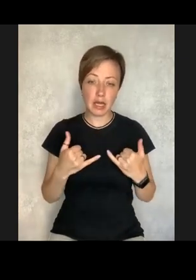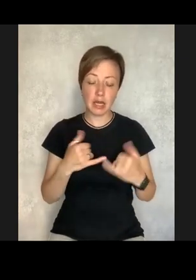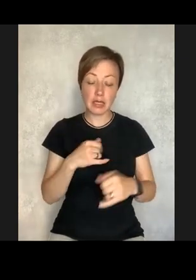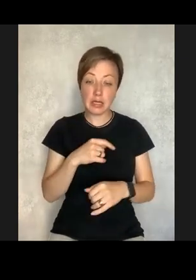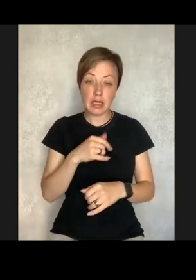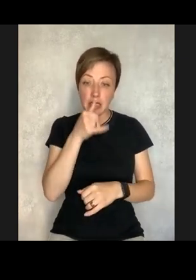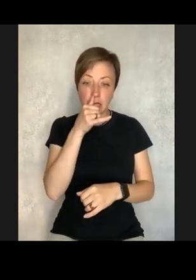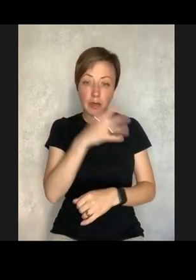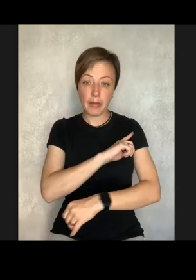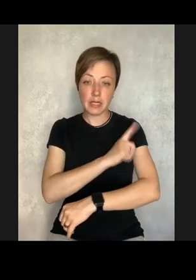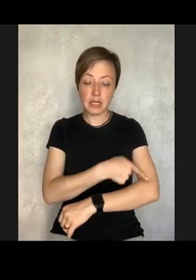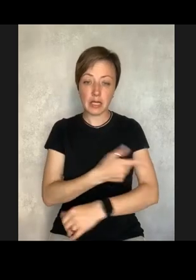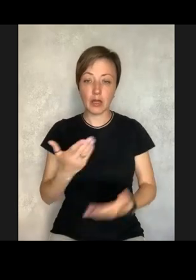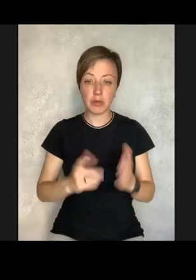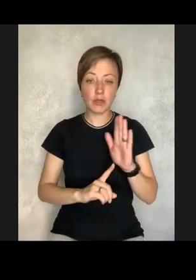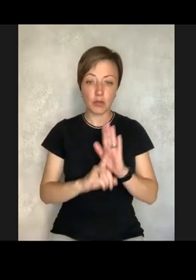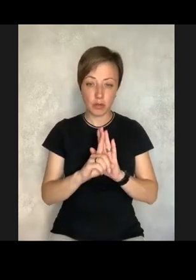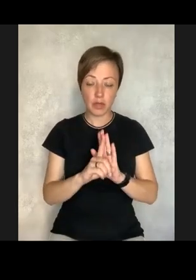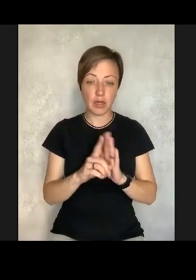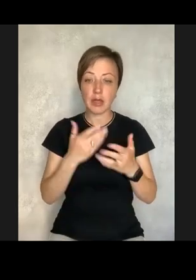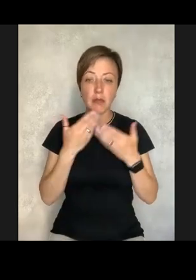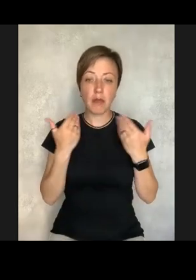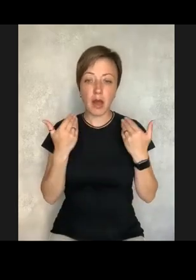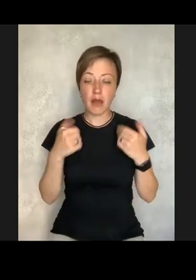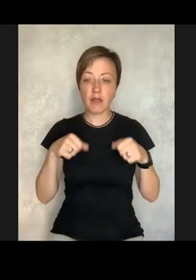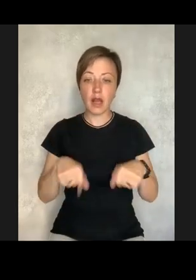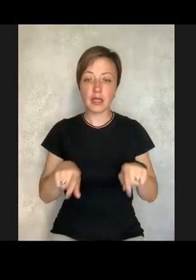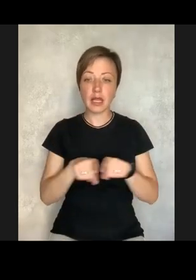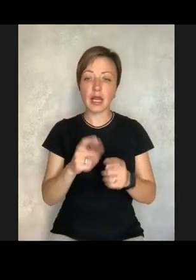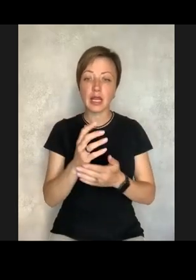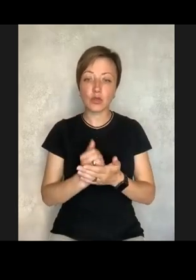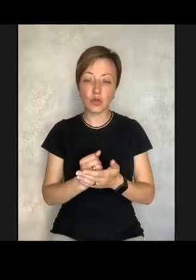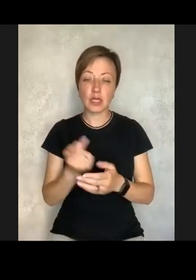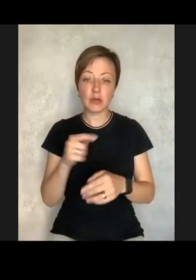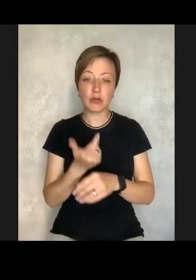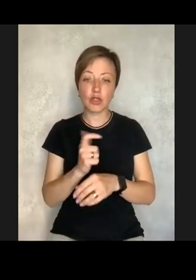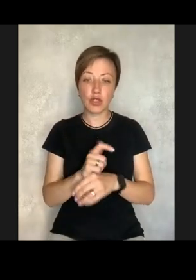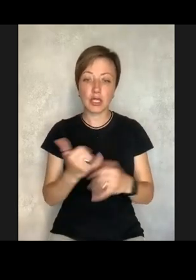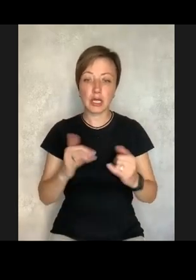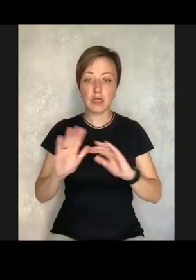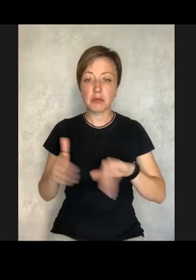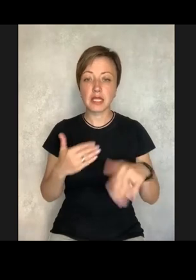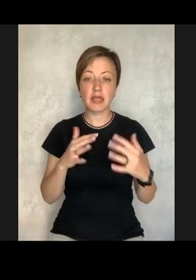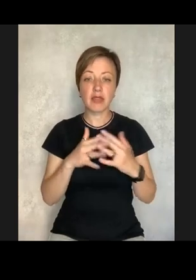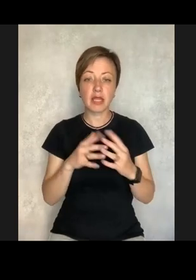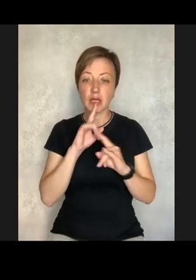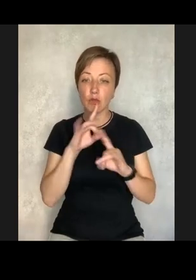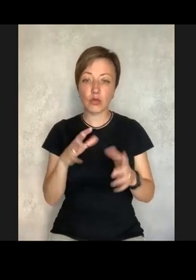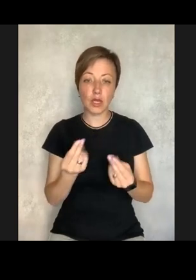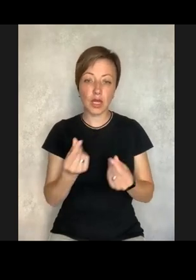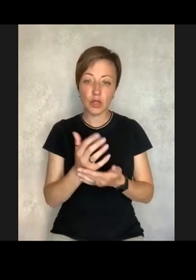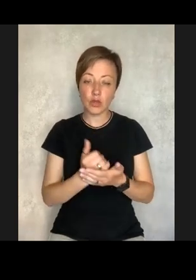that the government would not manage on their own as well, they do not have the resources needed,